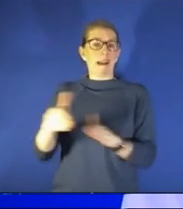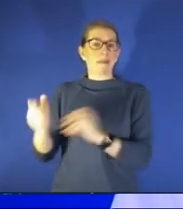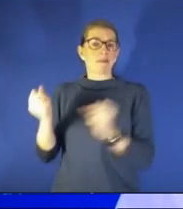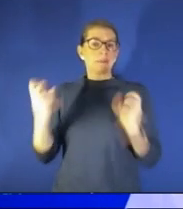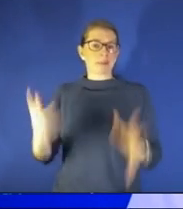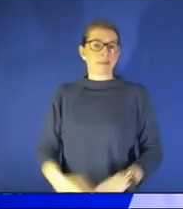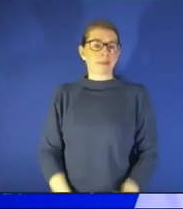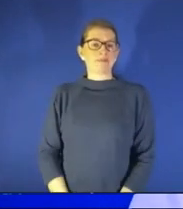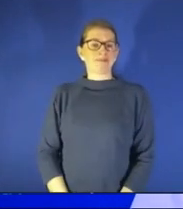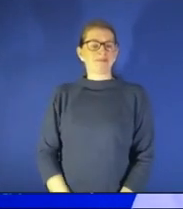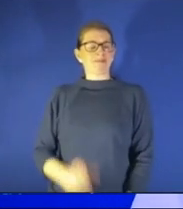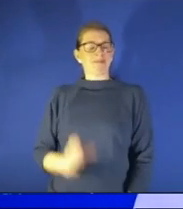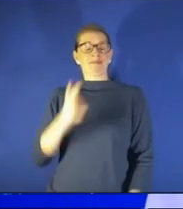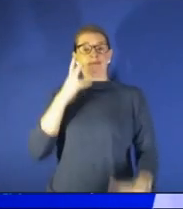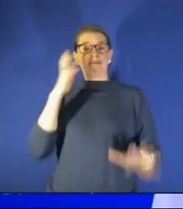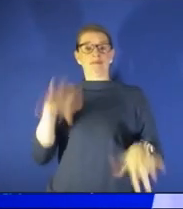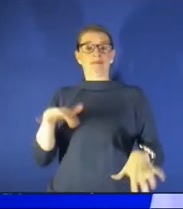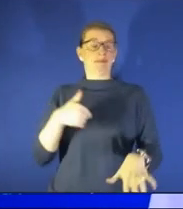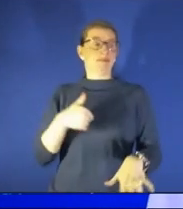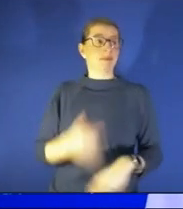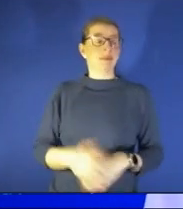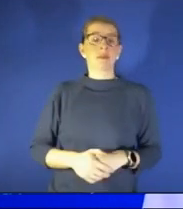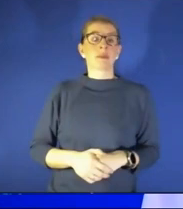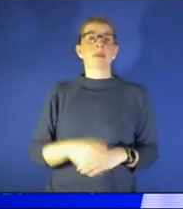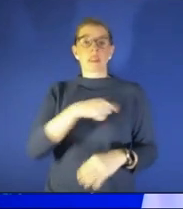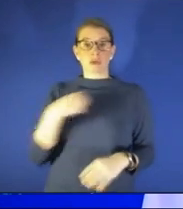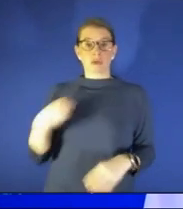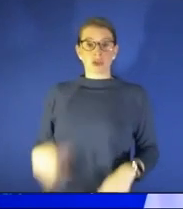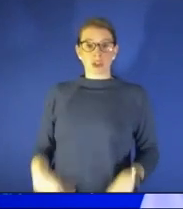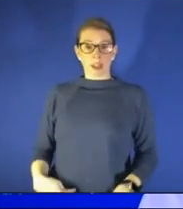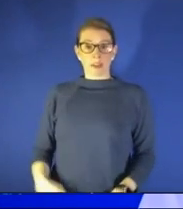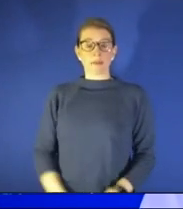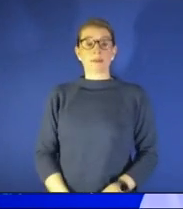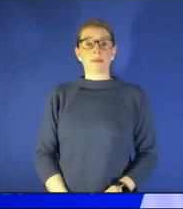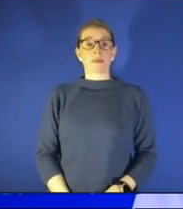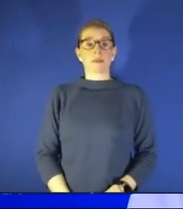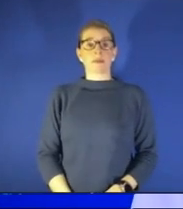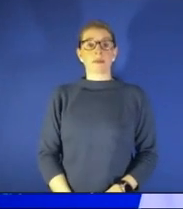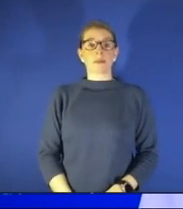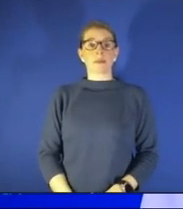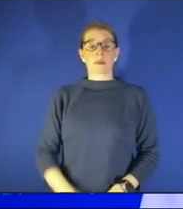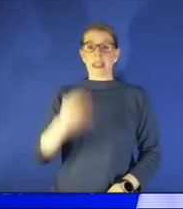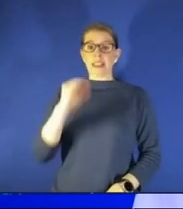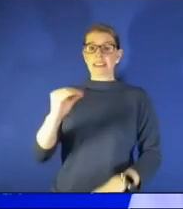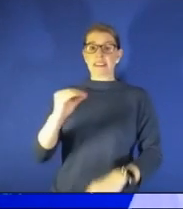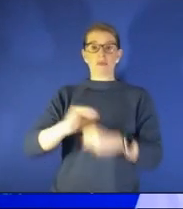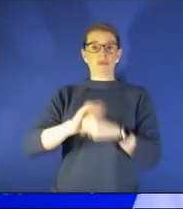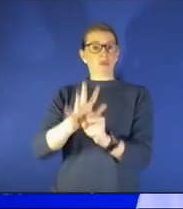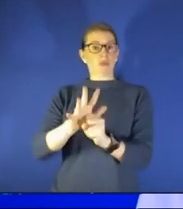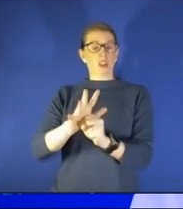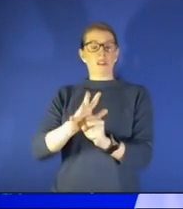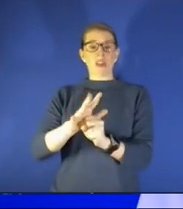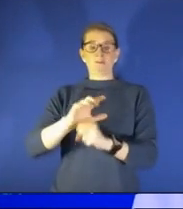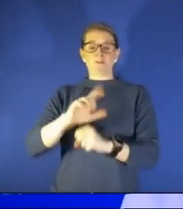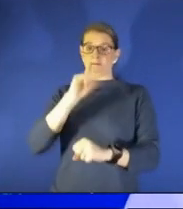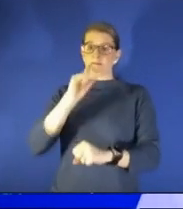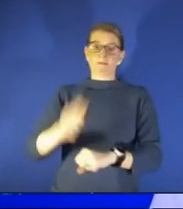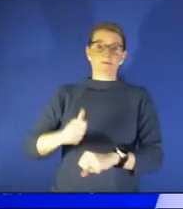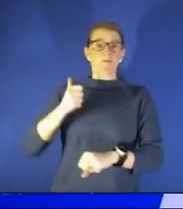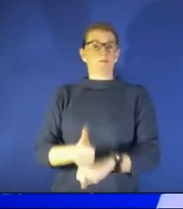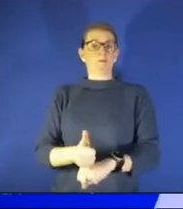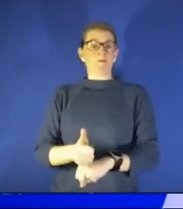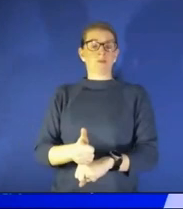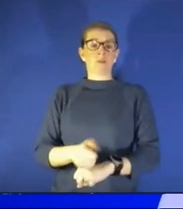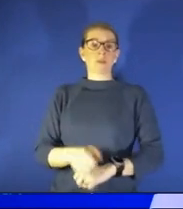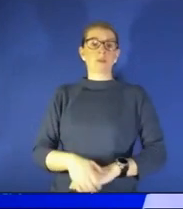we know china has taken a zero covid stance so we know that is playing a part now is now they